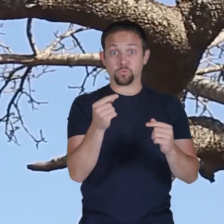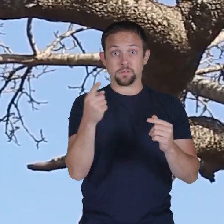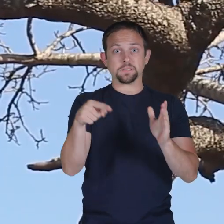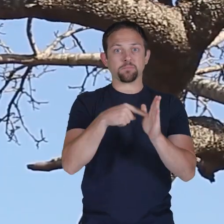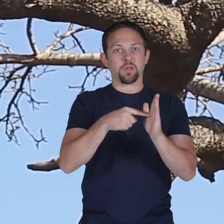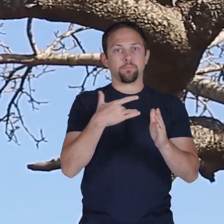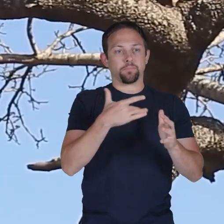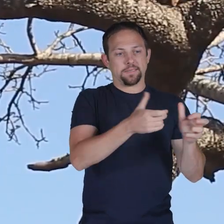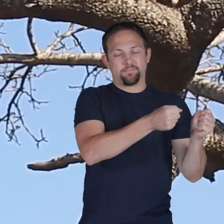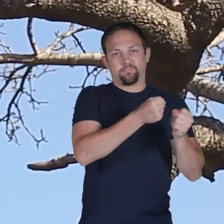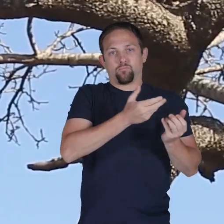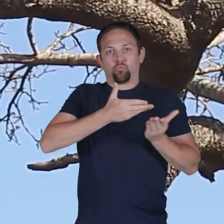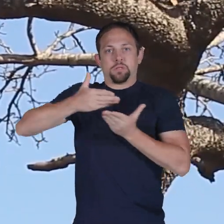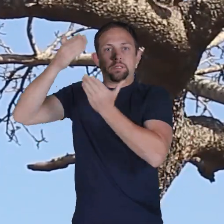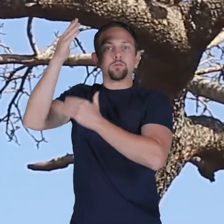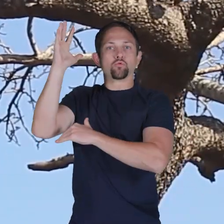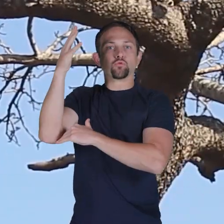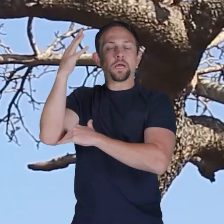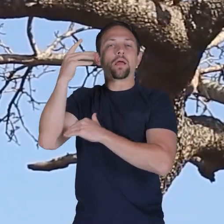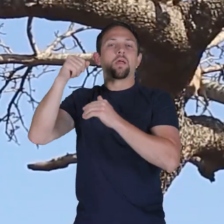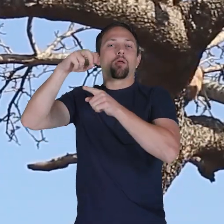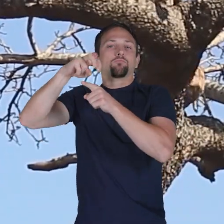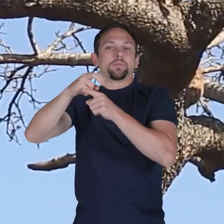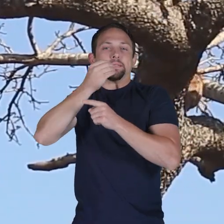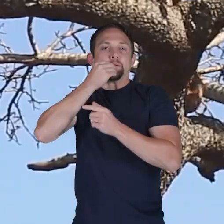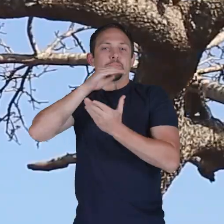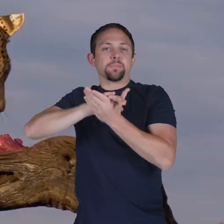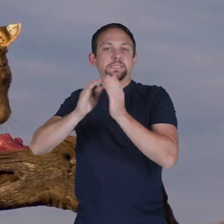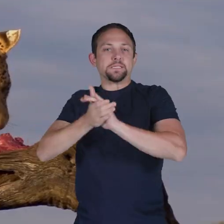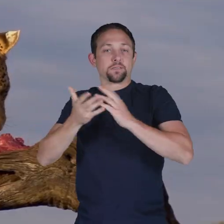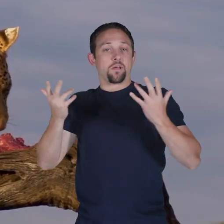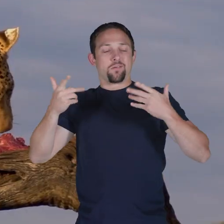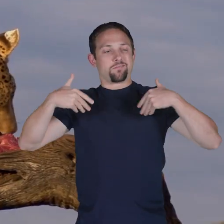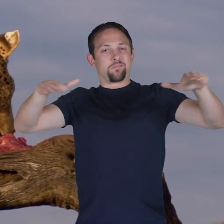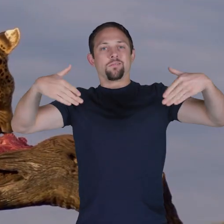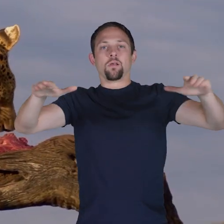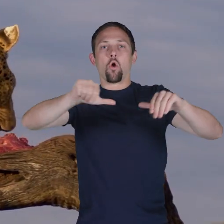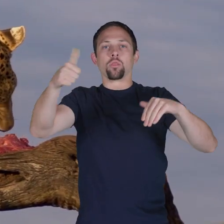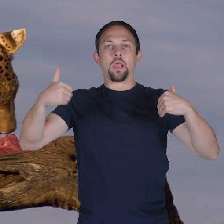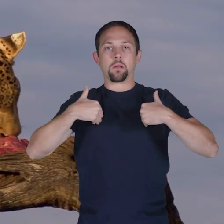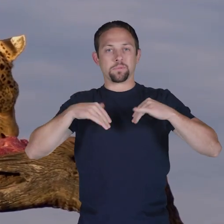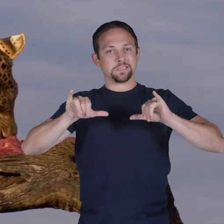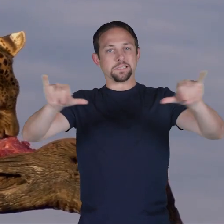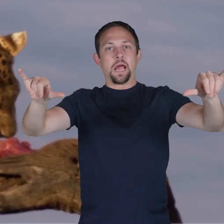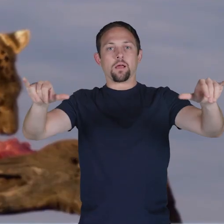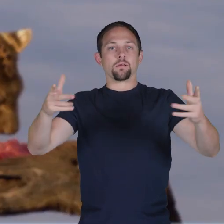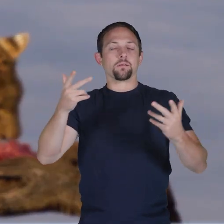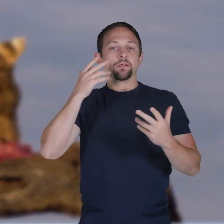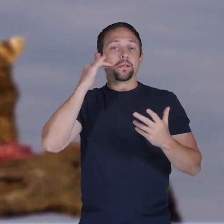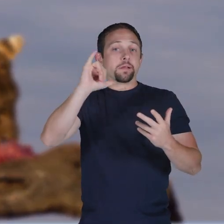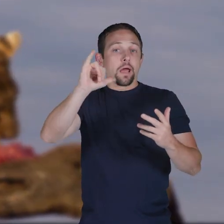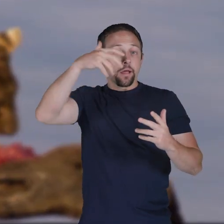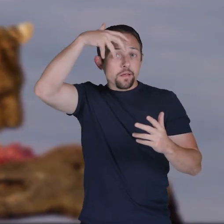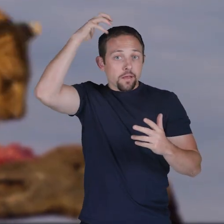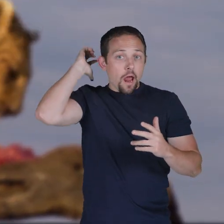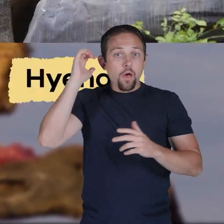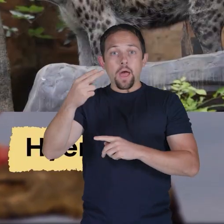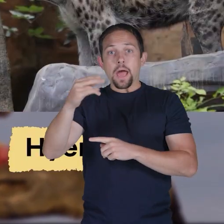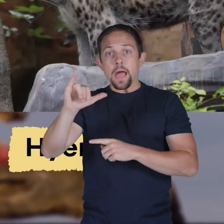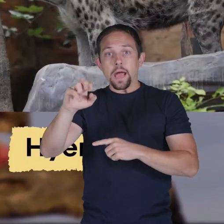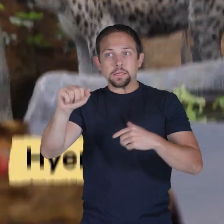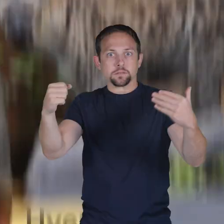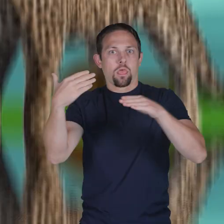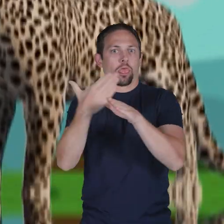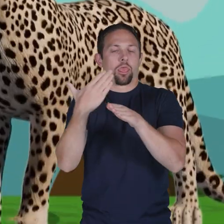they sometimes drag it into a tree to eat in peace and keep it safe from predators like lions or